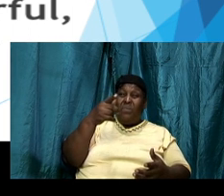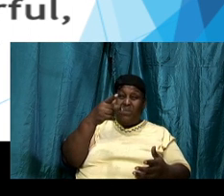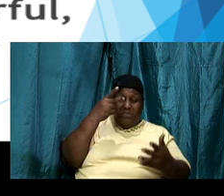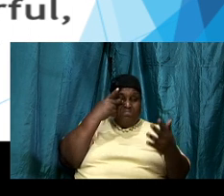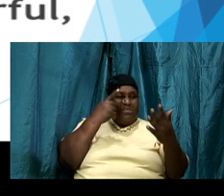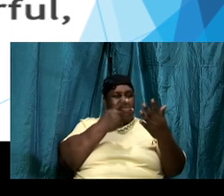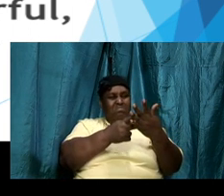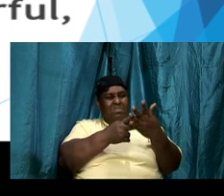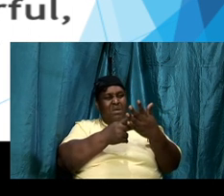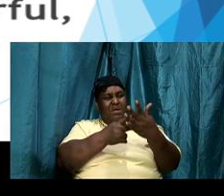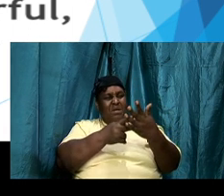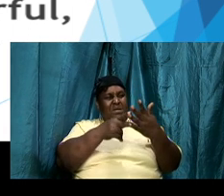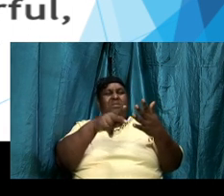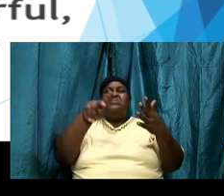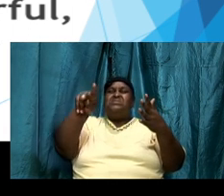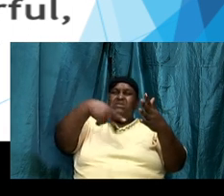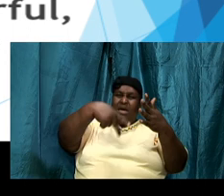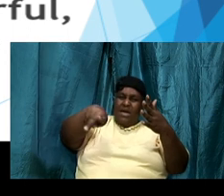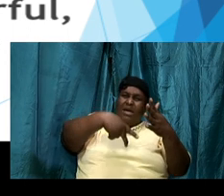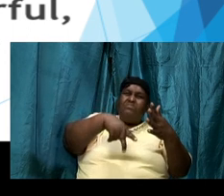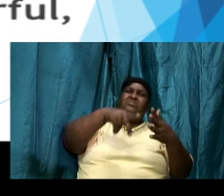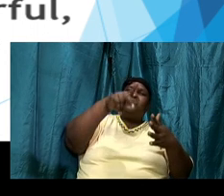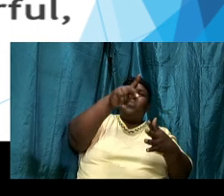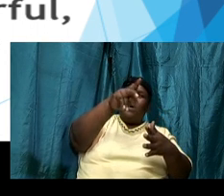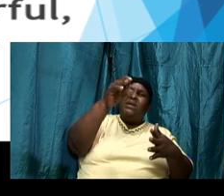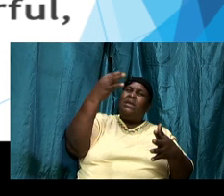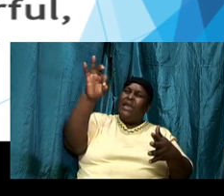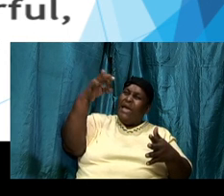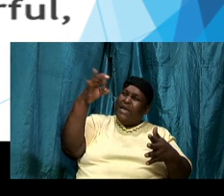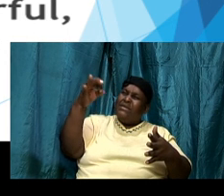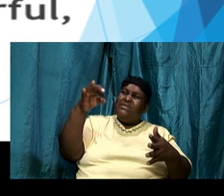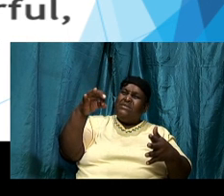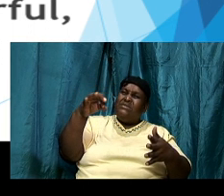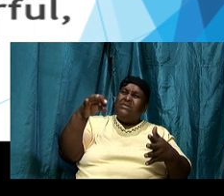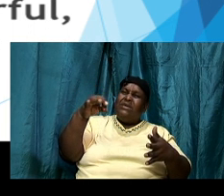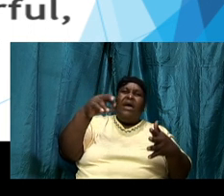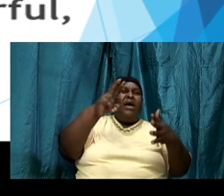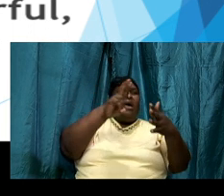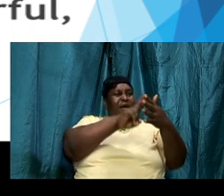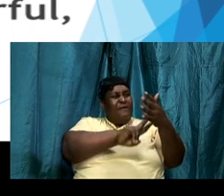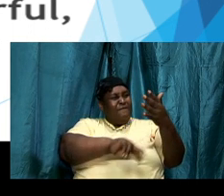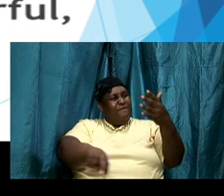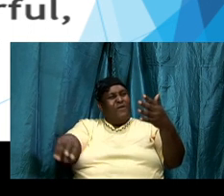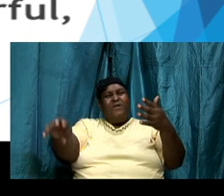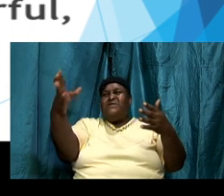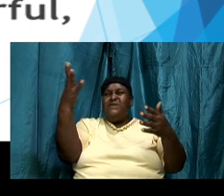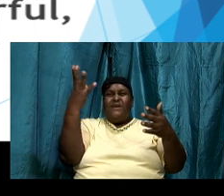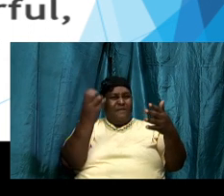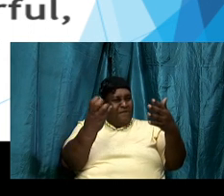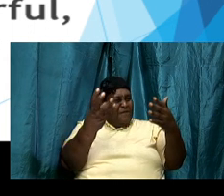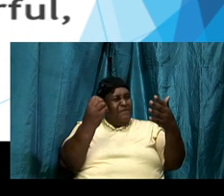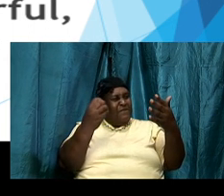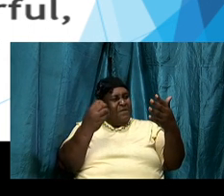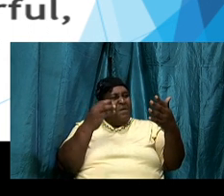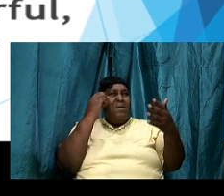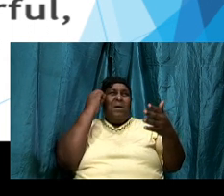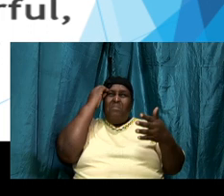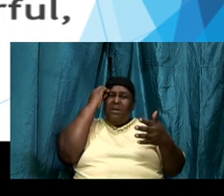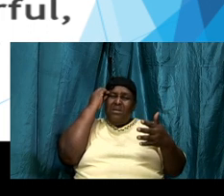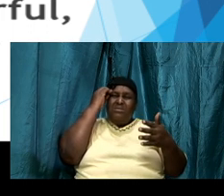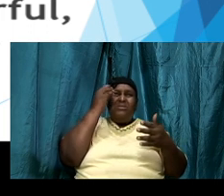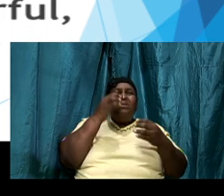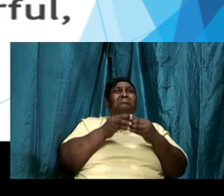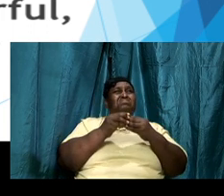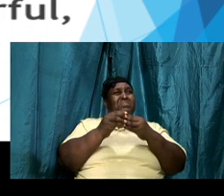15 right we see where meditation leads to focus it leads